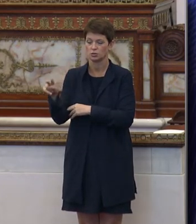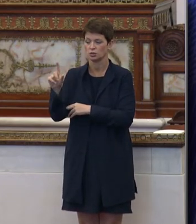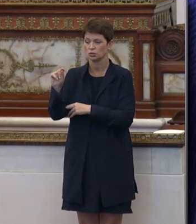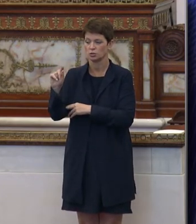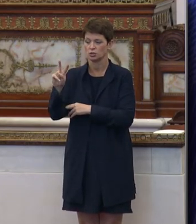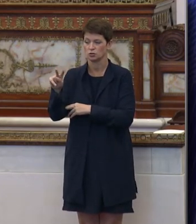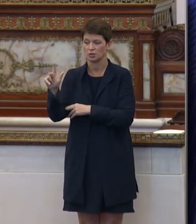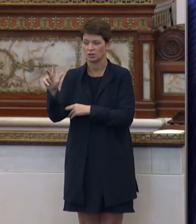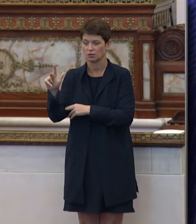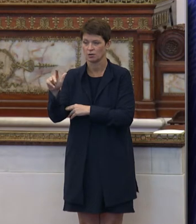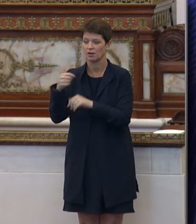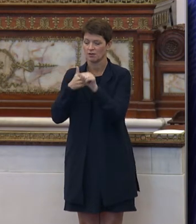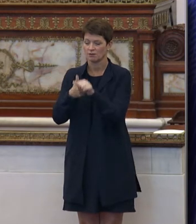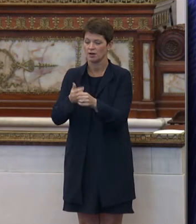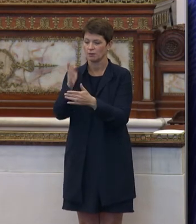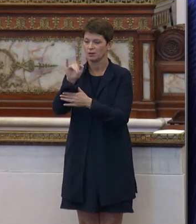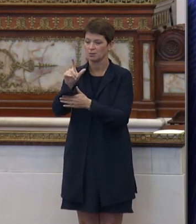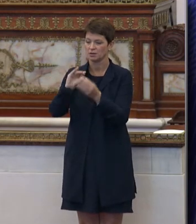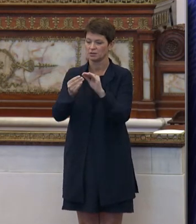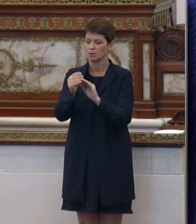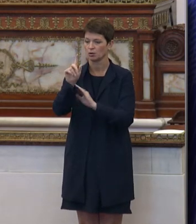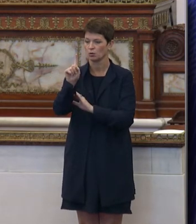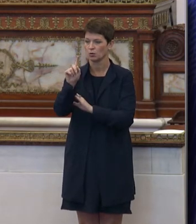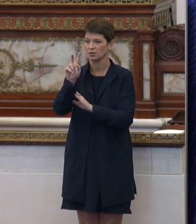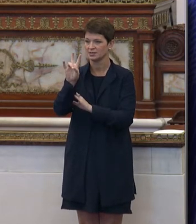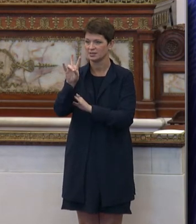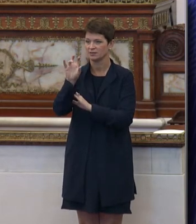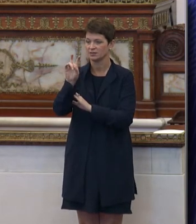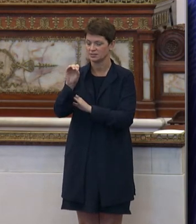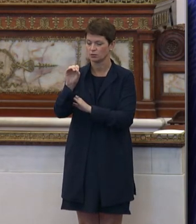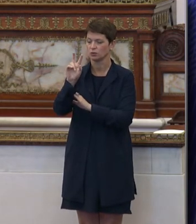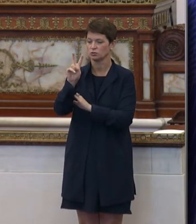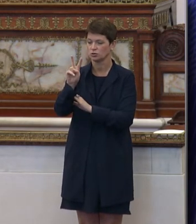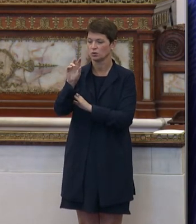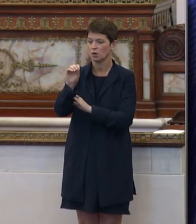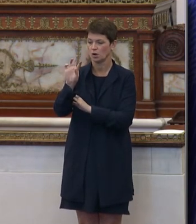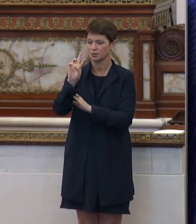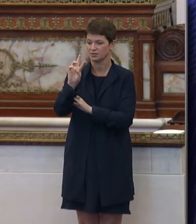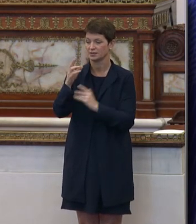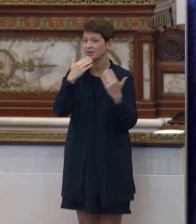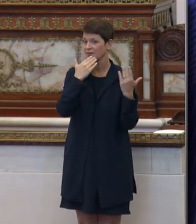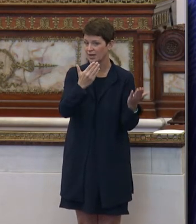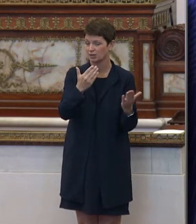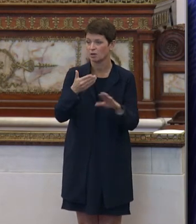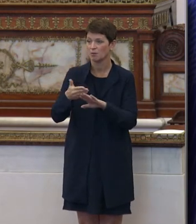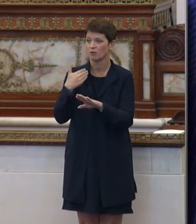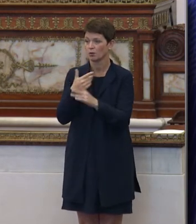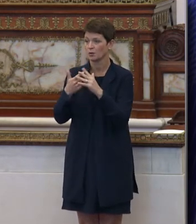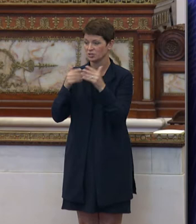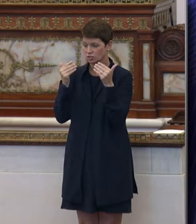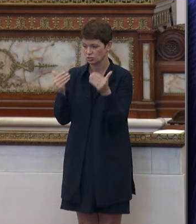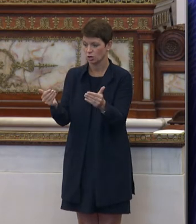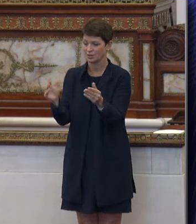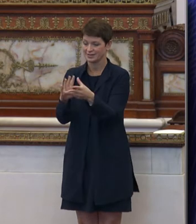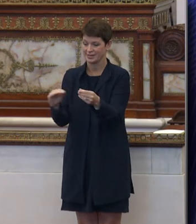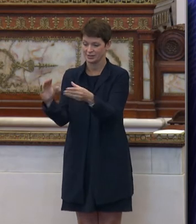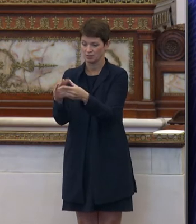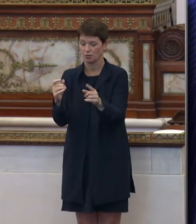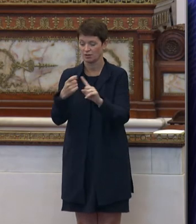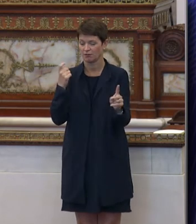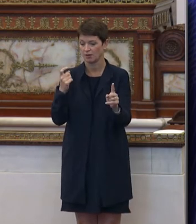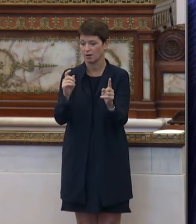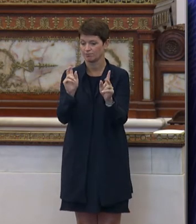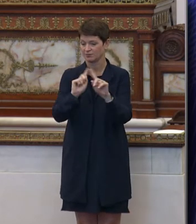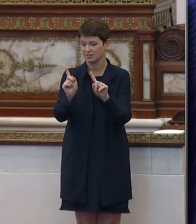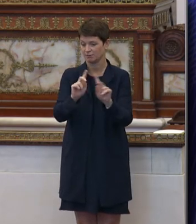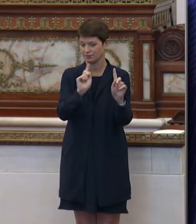2023, pursuing to bill number 170206. Thank you. Before we begin to hear testimony from the witnesses we